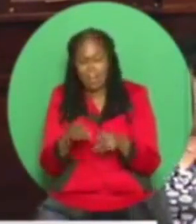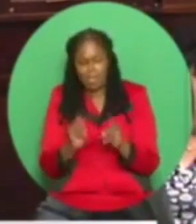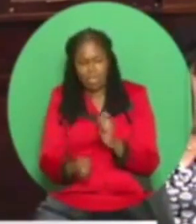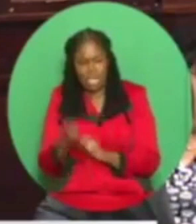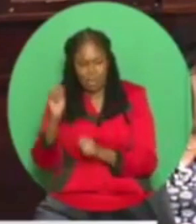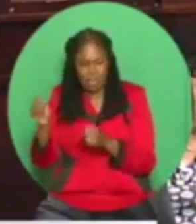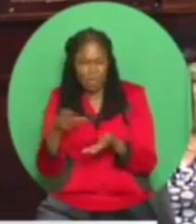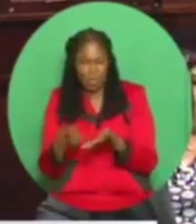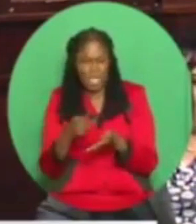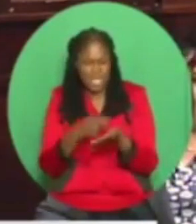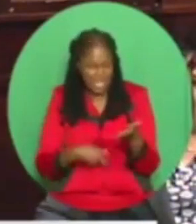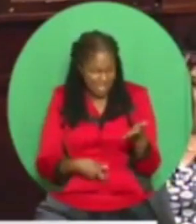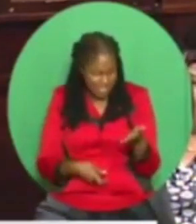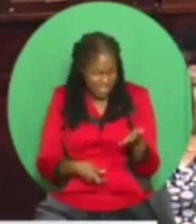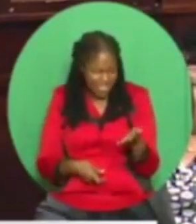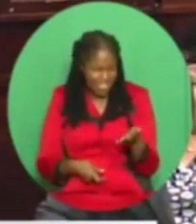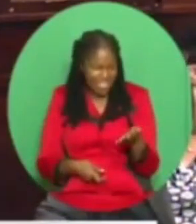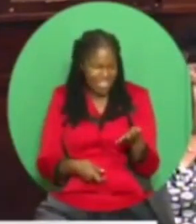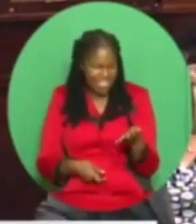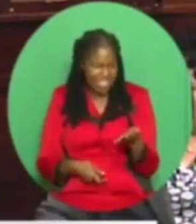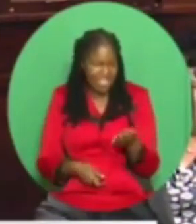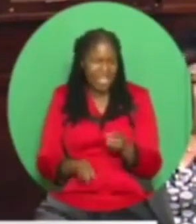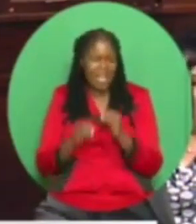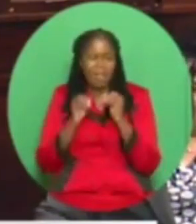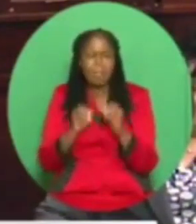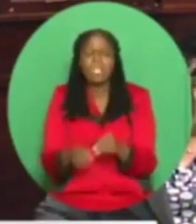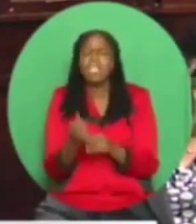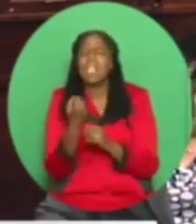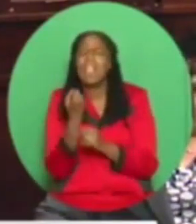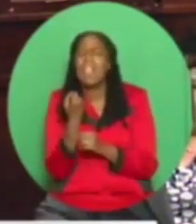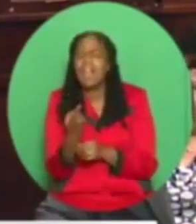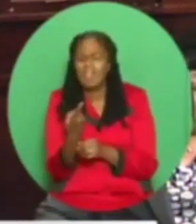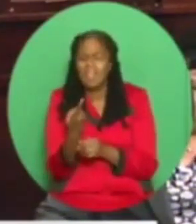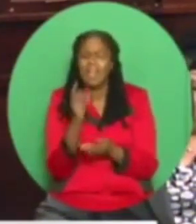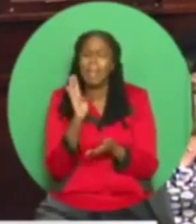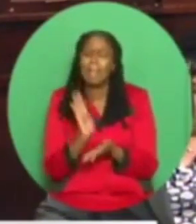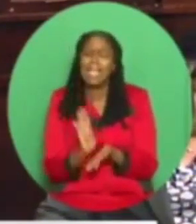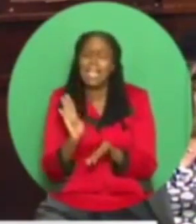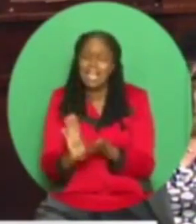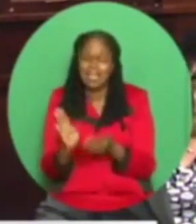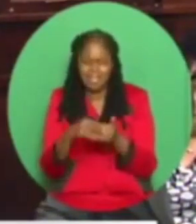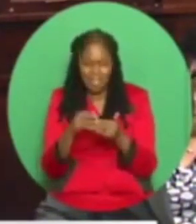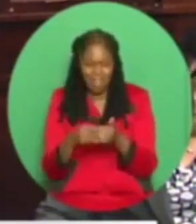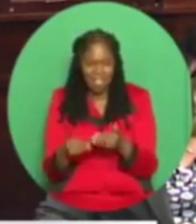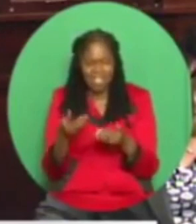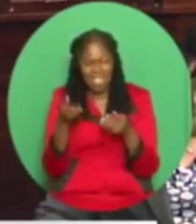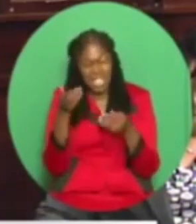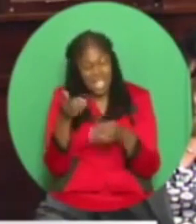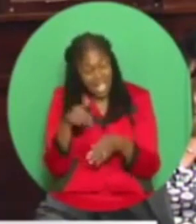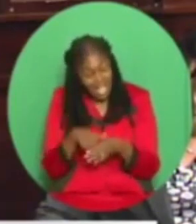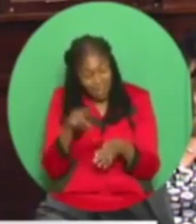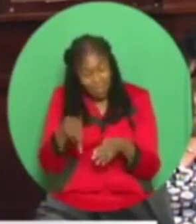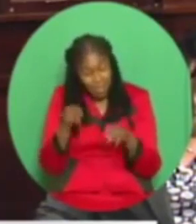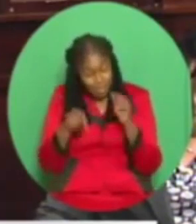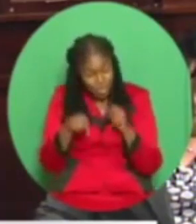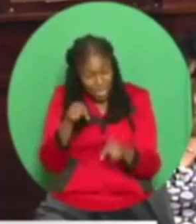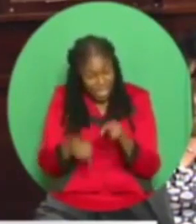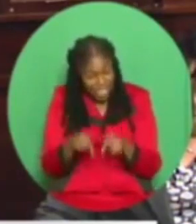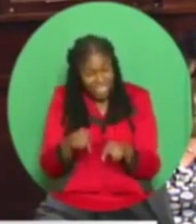after the taxpayer put $11 billion into the refinery, they will now claim it